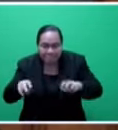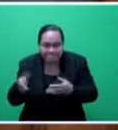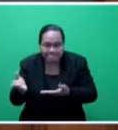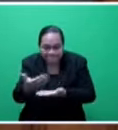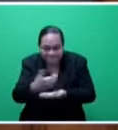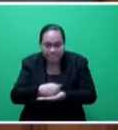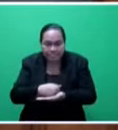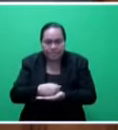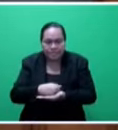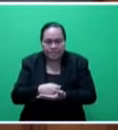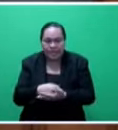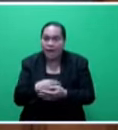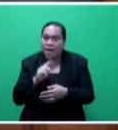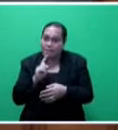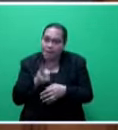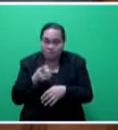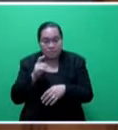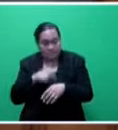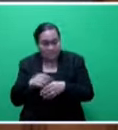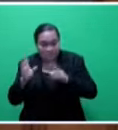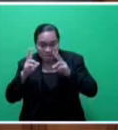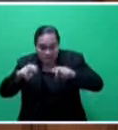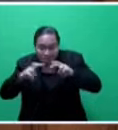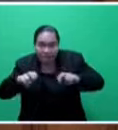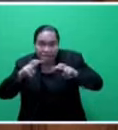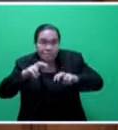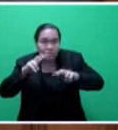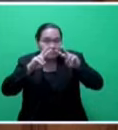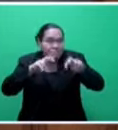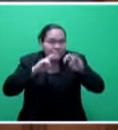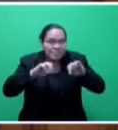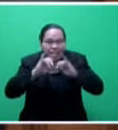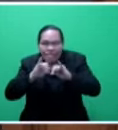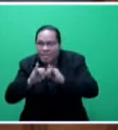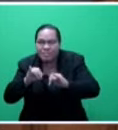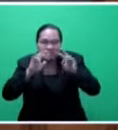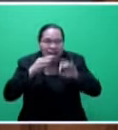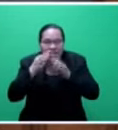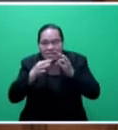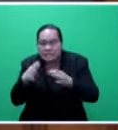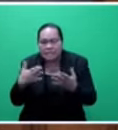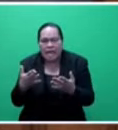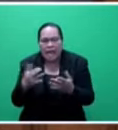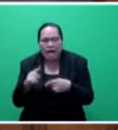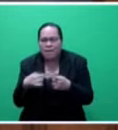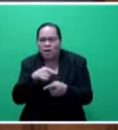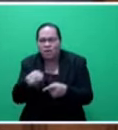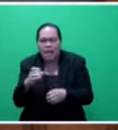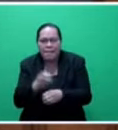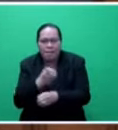this survey will help in the protection of workers' rights and the interest of employers. Because what we